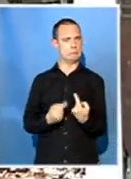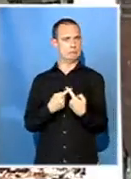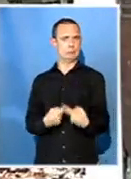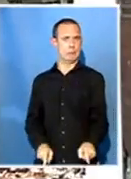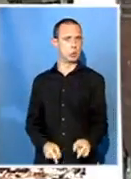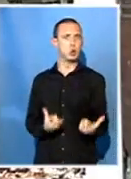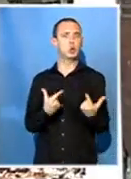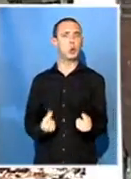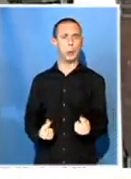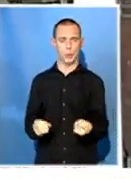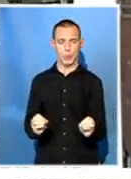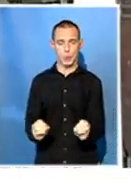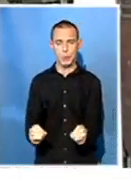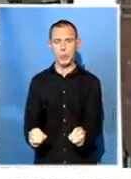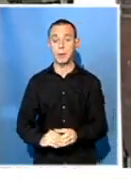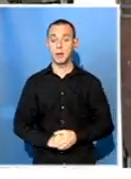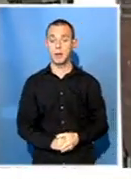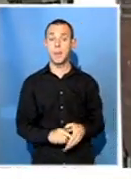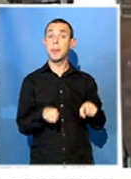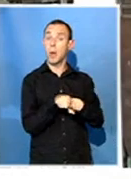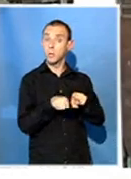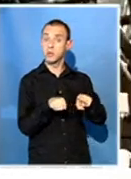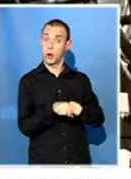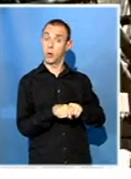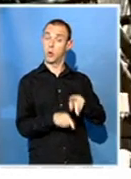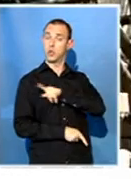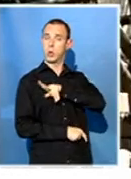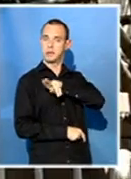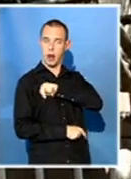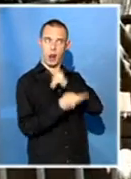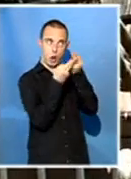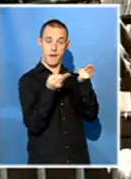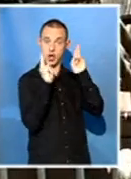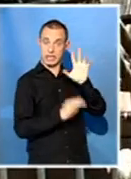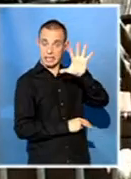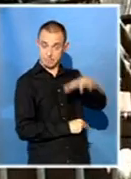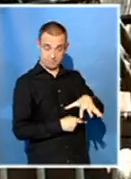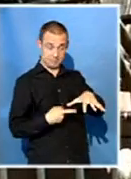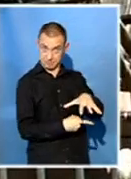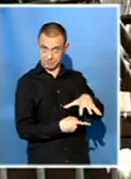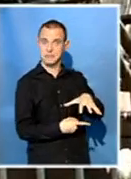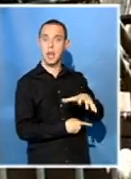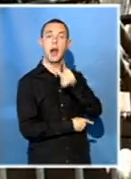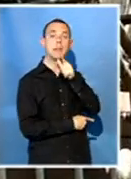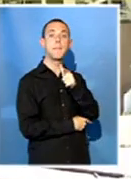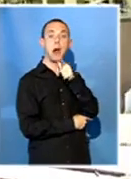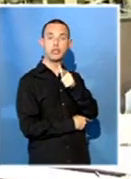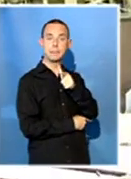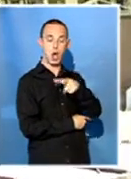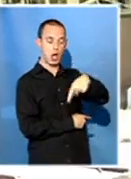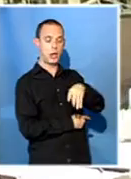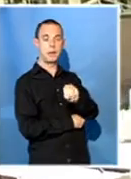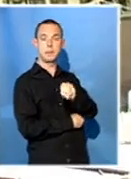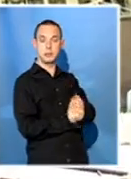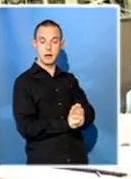In KwaZulu-Natal, two universities, victim of arsons. On the University of KwaZulu-Natal's Peter Maritsberg campus, a